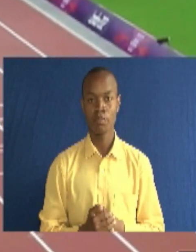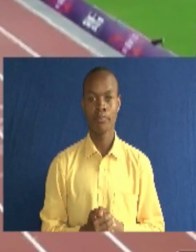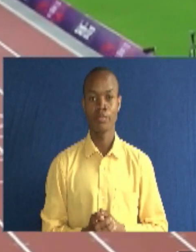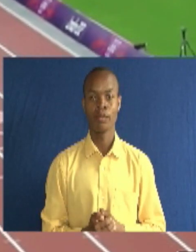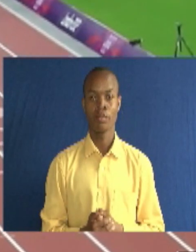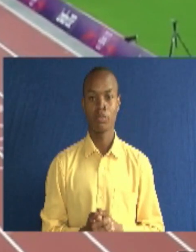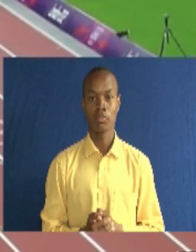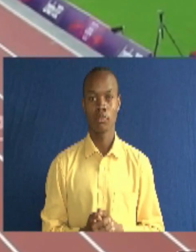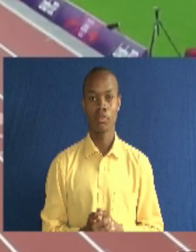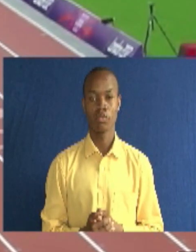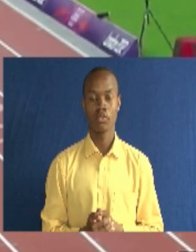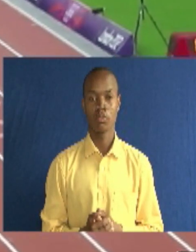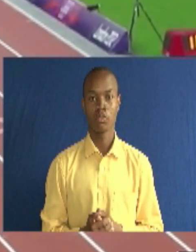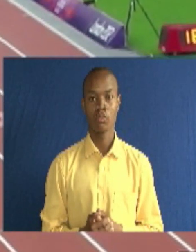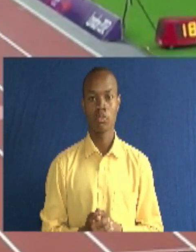the semi-final.